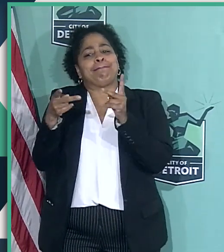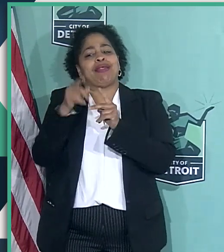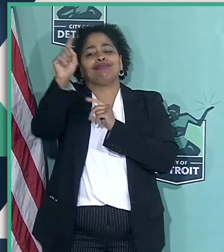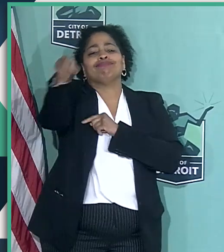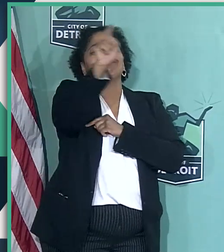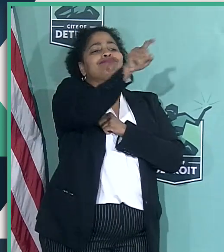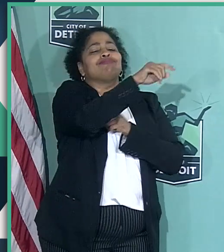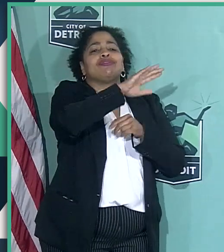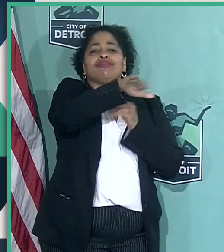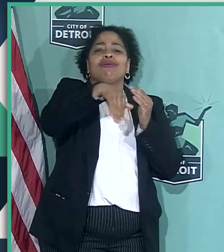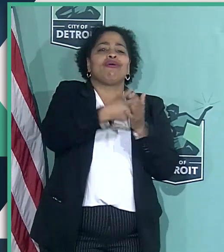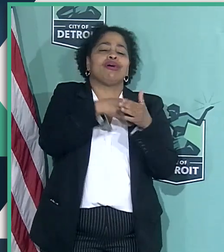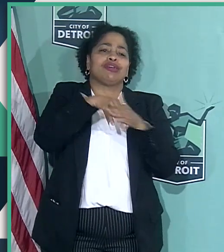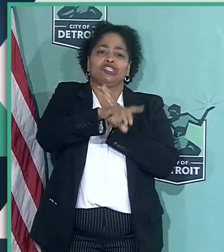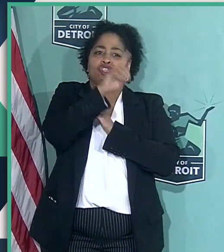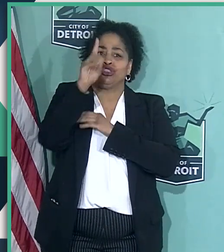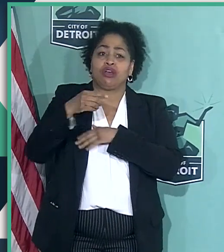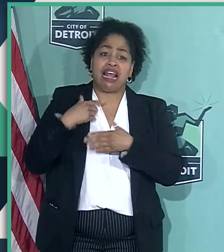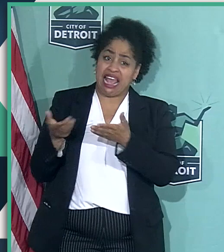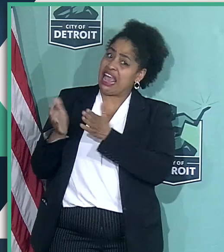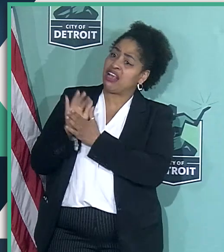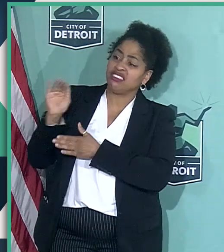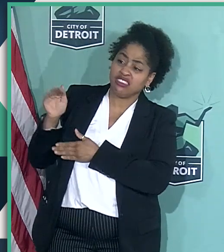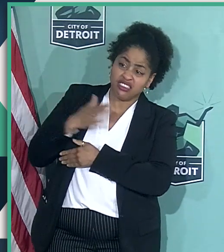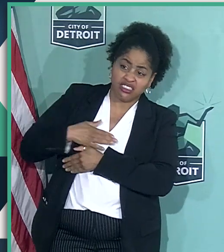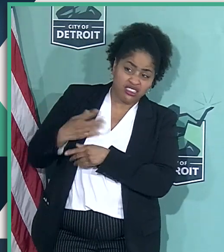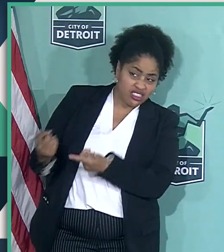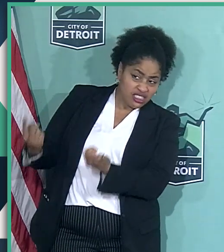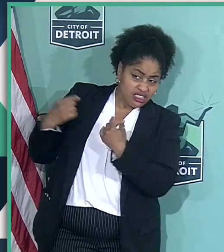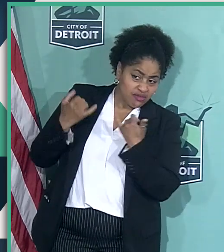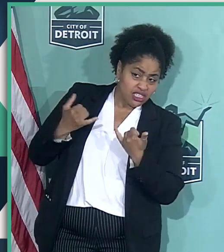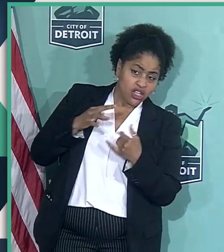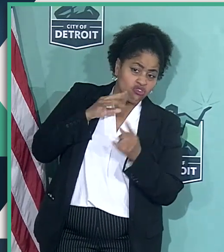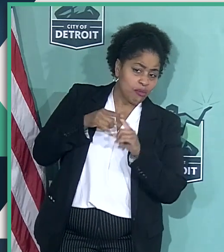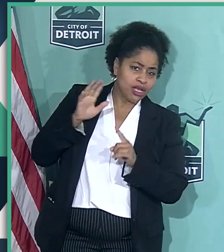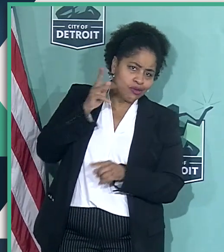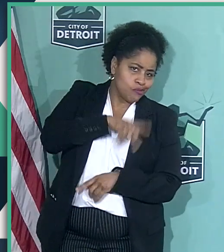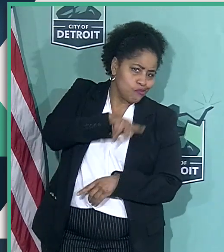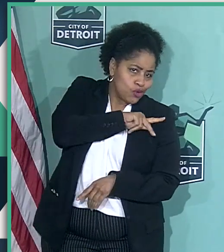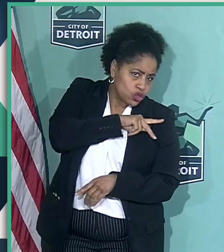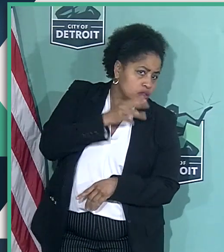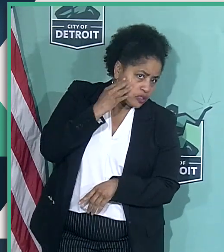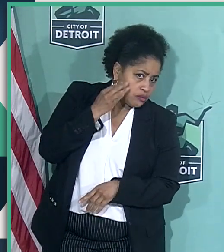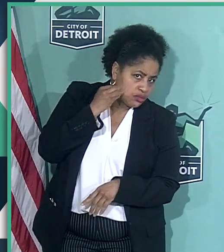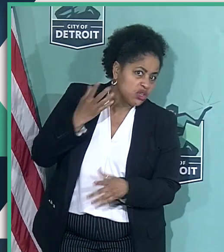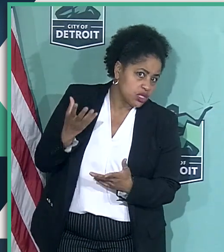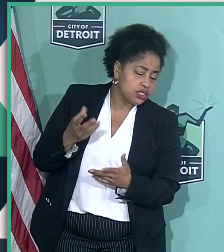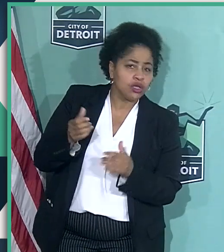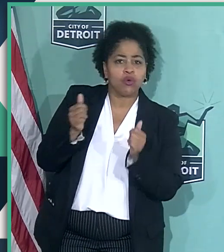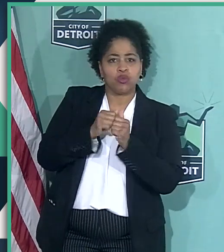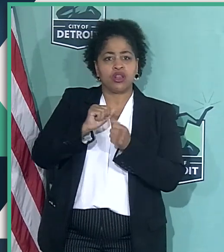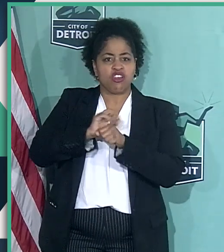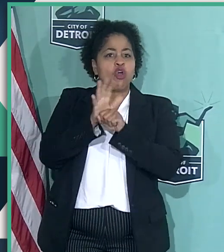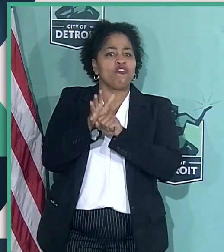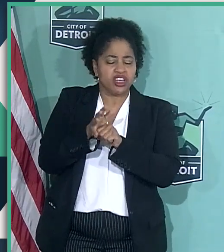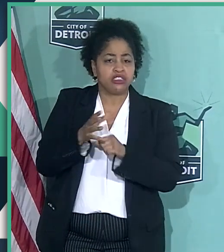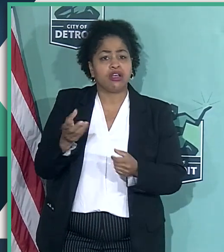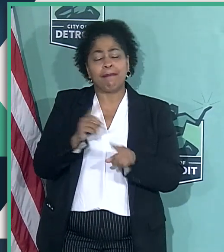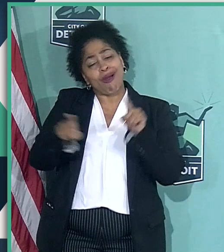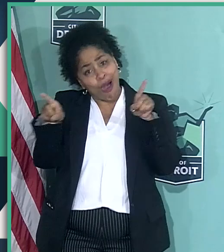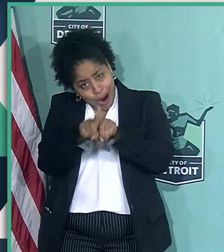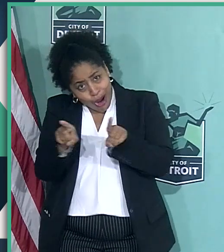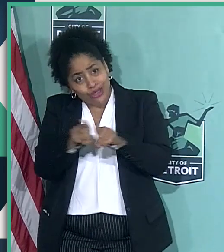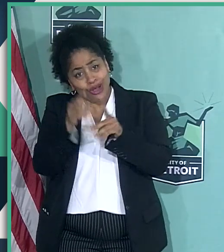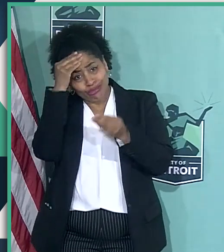I asked Reverend Sheffield if he would come here today, talk about his personal experience with COVID-19, but